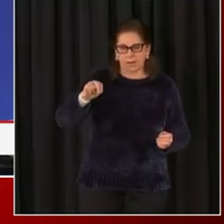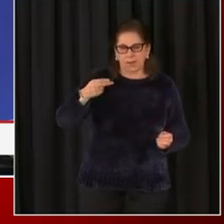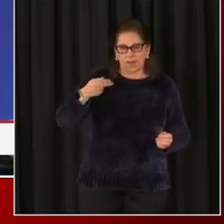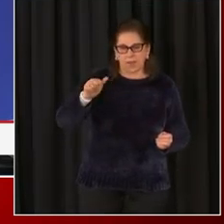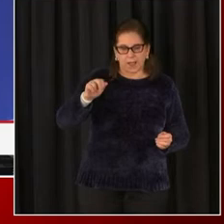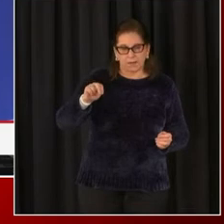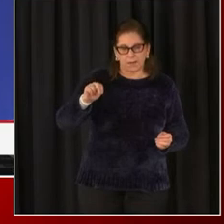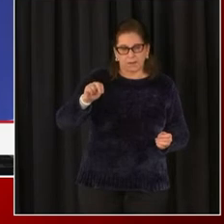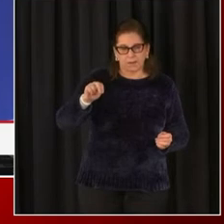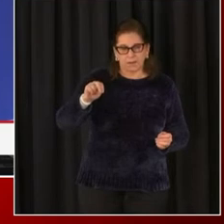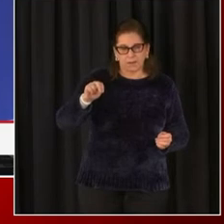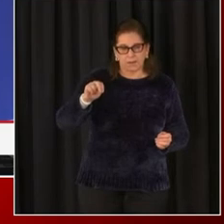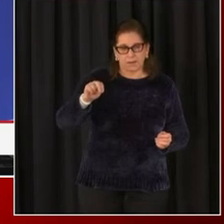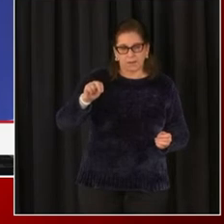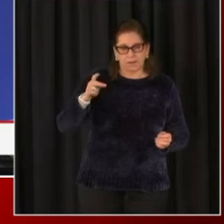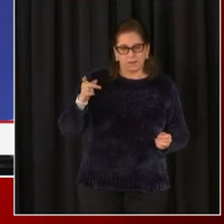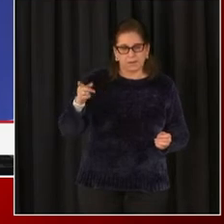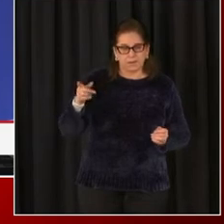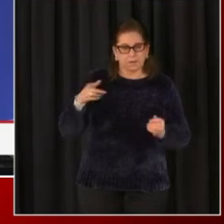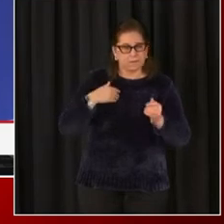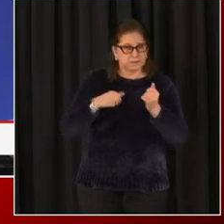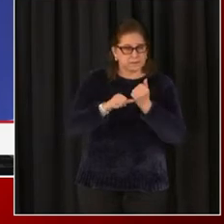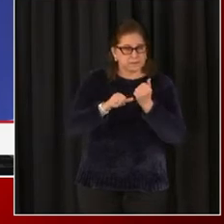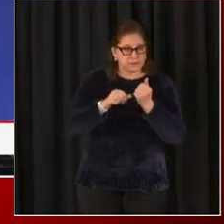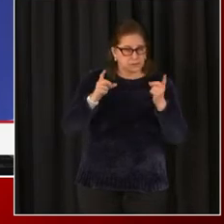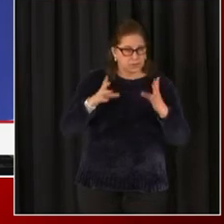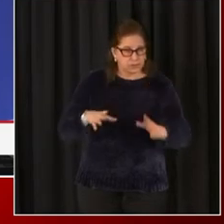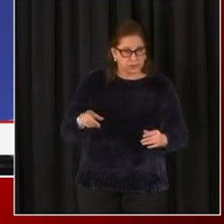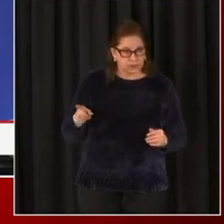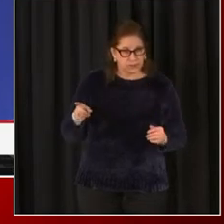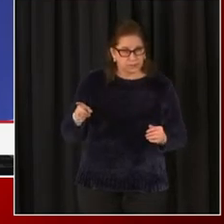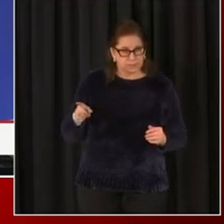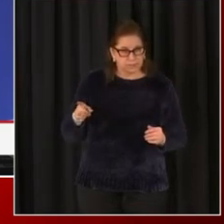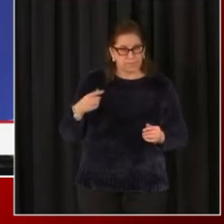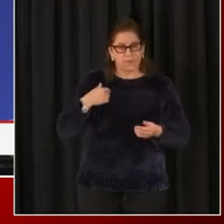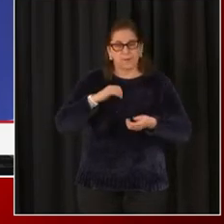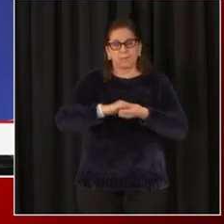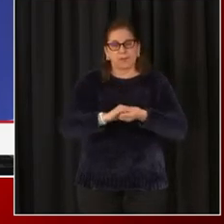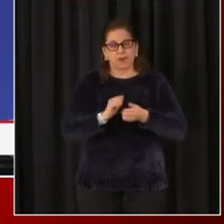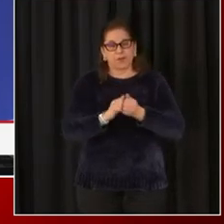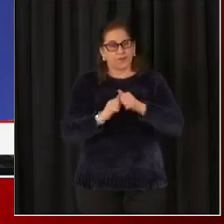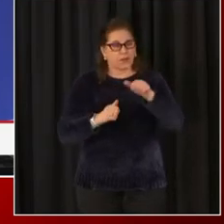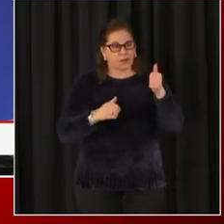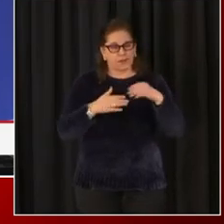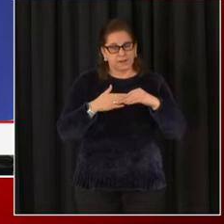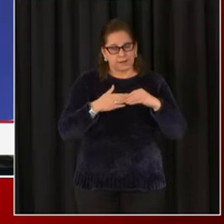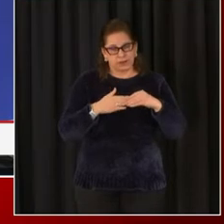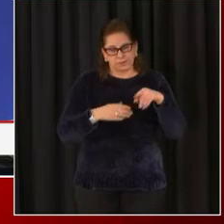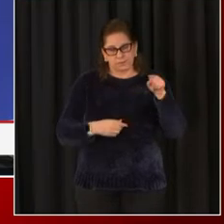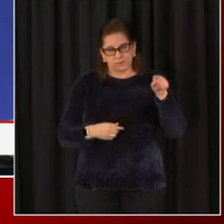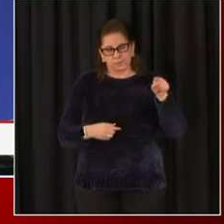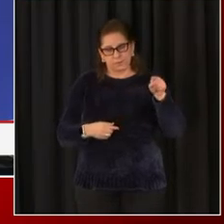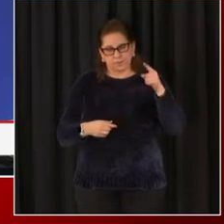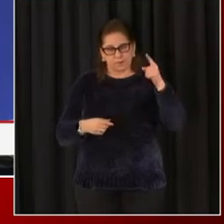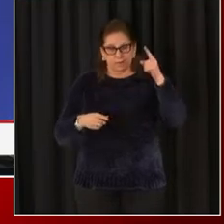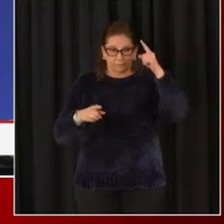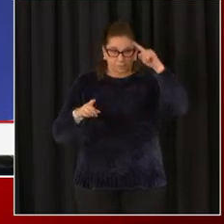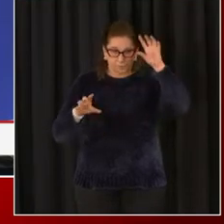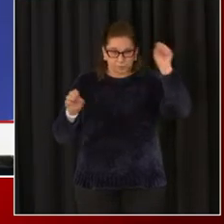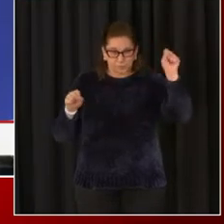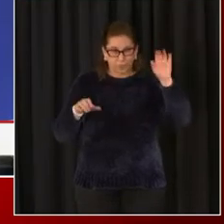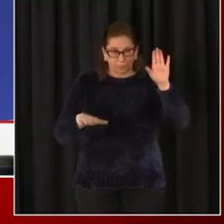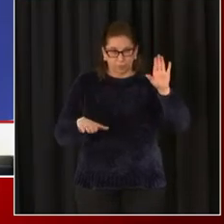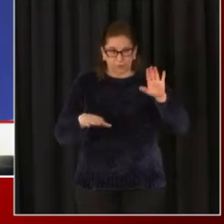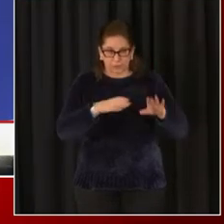protocols, uh, for yesterday's event, uh, in partnership with the other leadership for, uh, the presidential